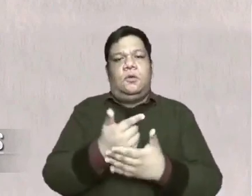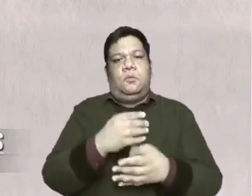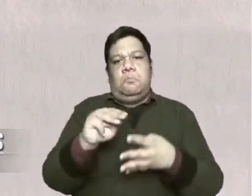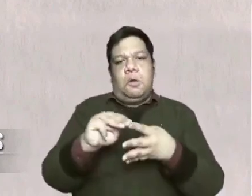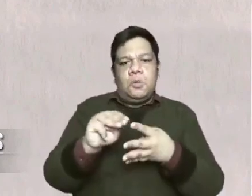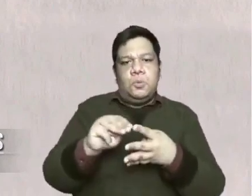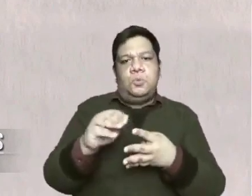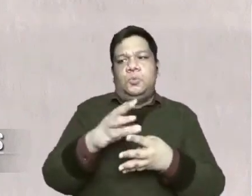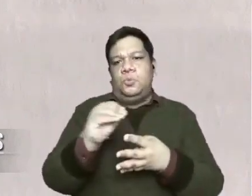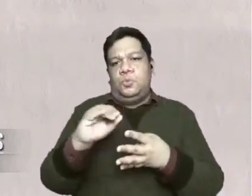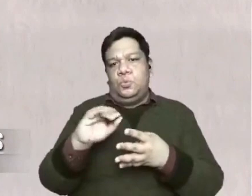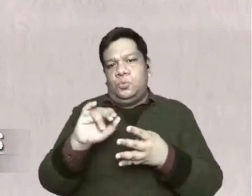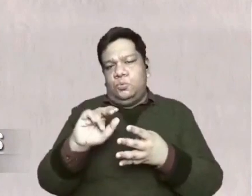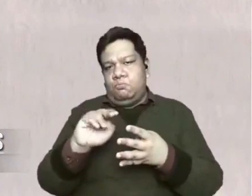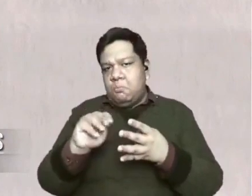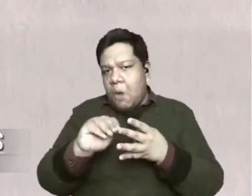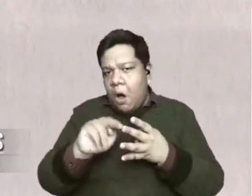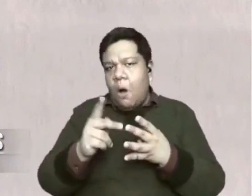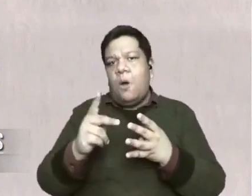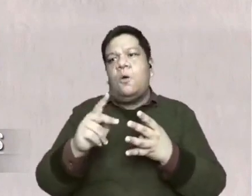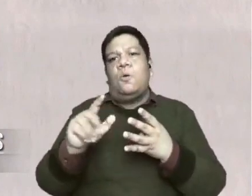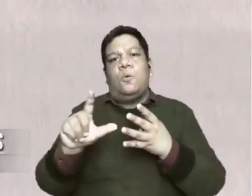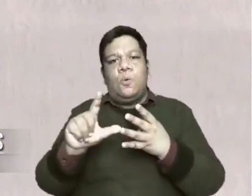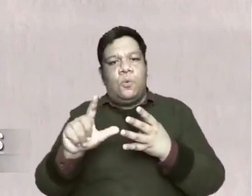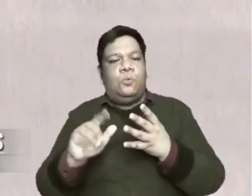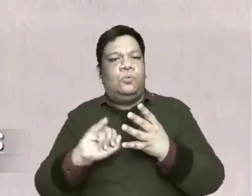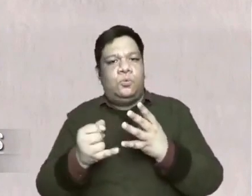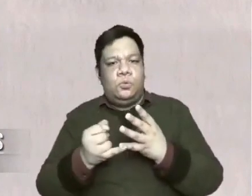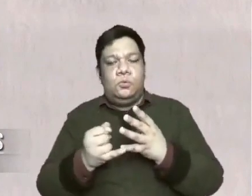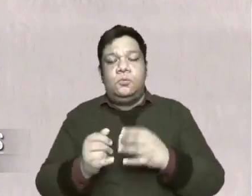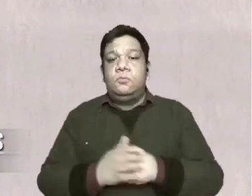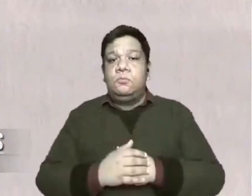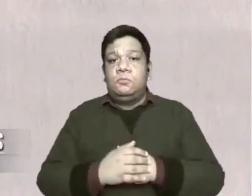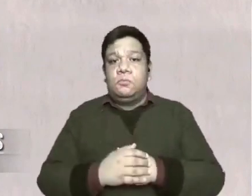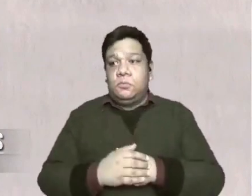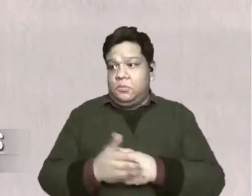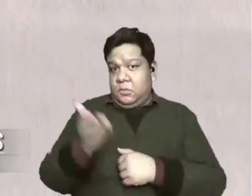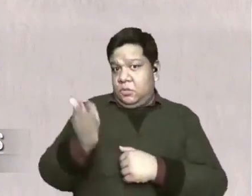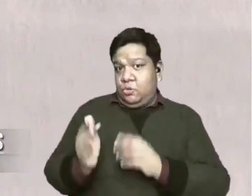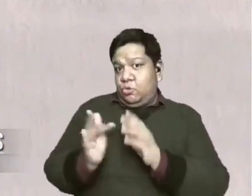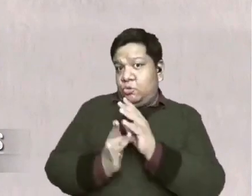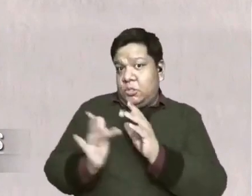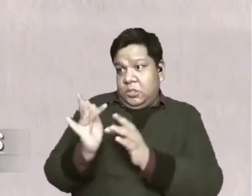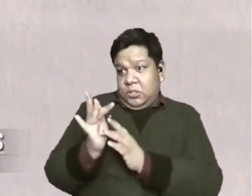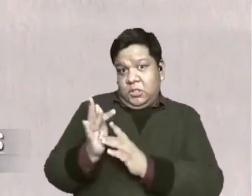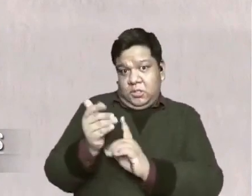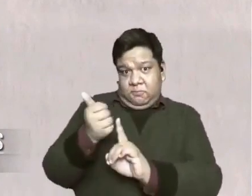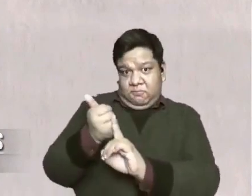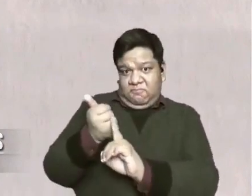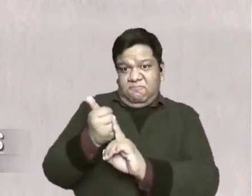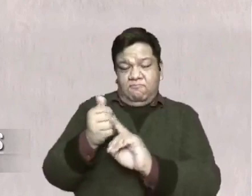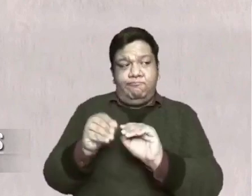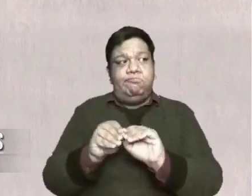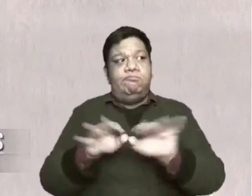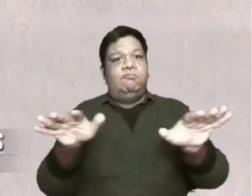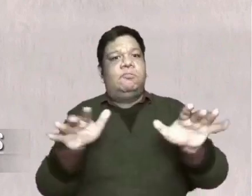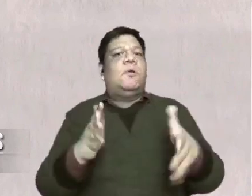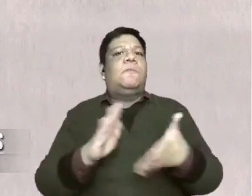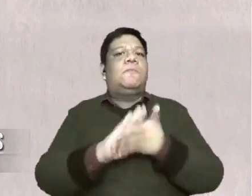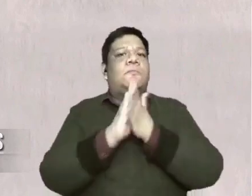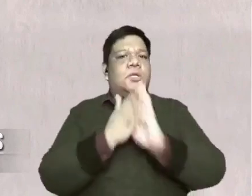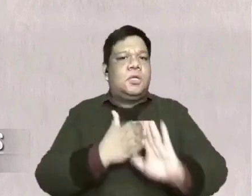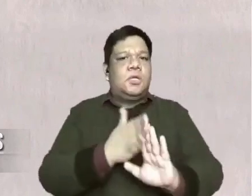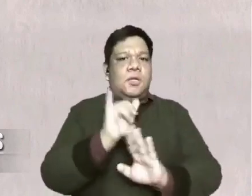Matthew to John. His mere presence already brings peace to those who are seeking